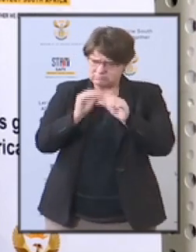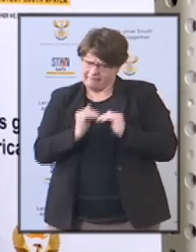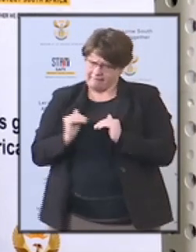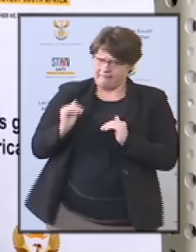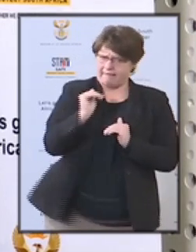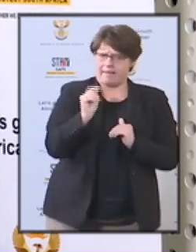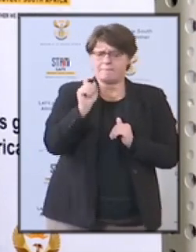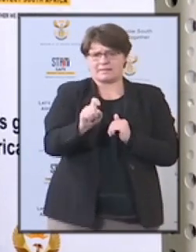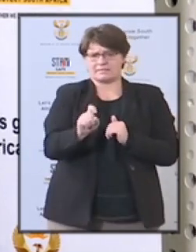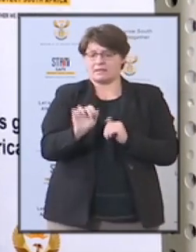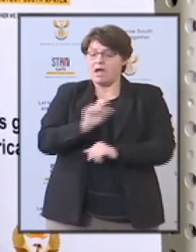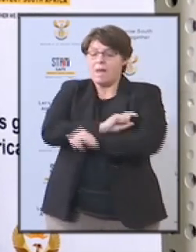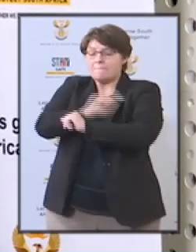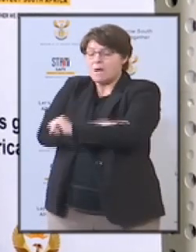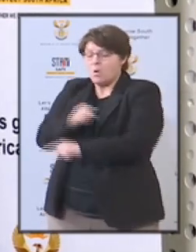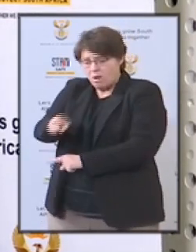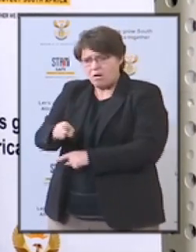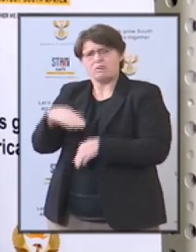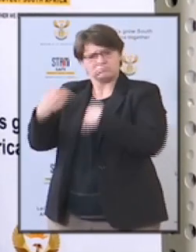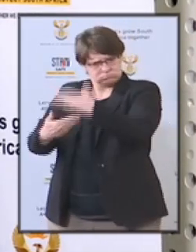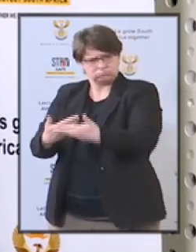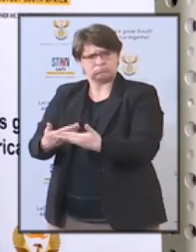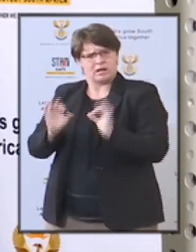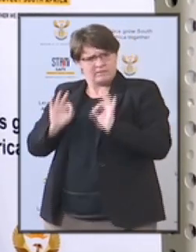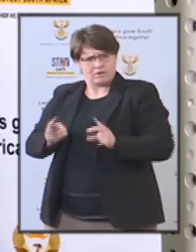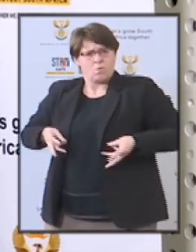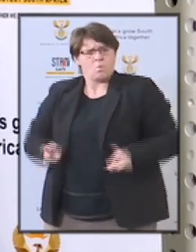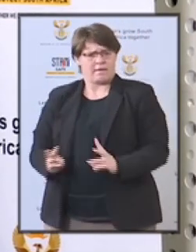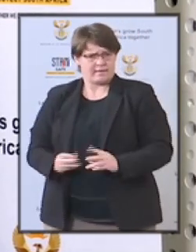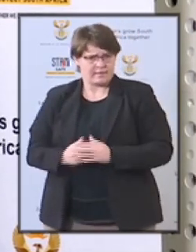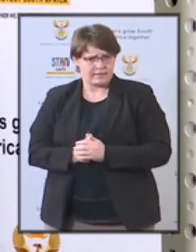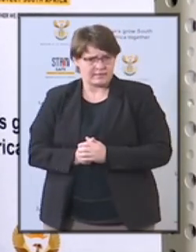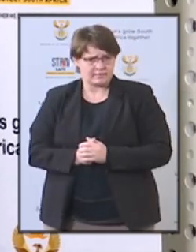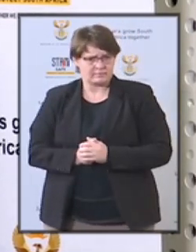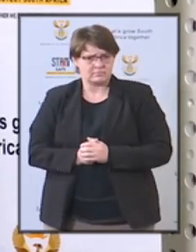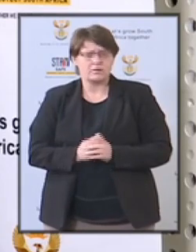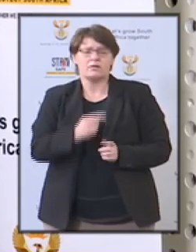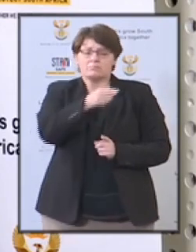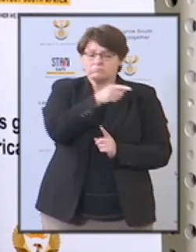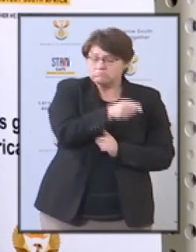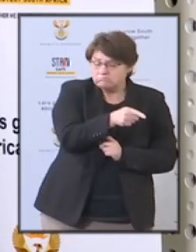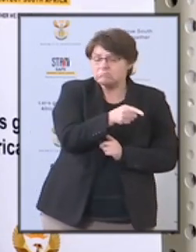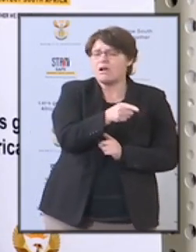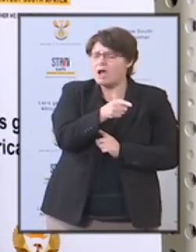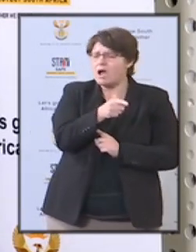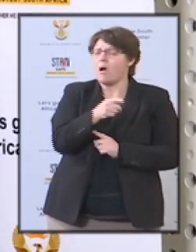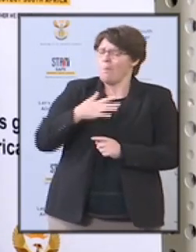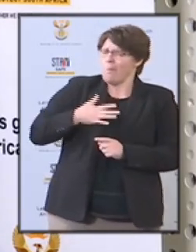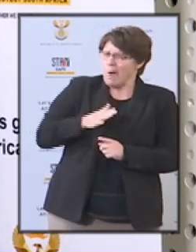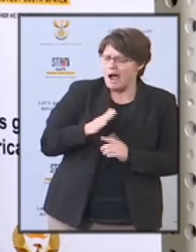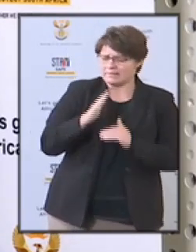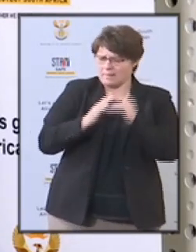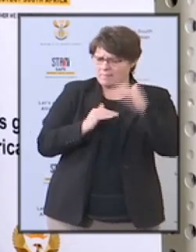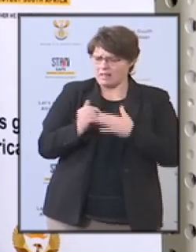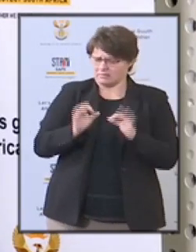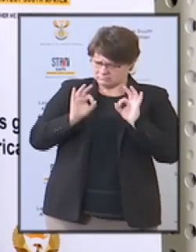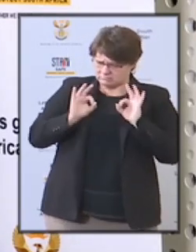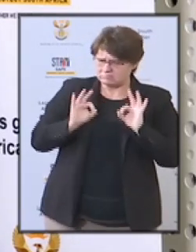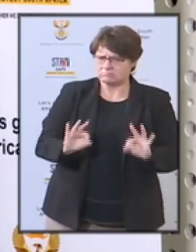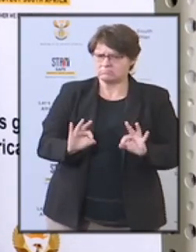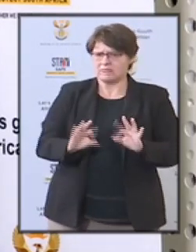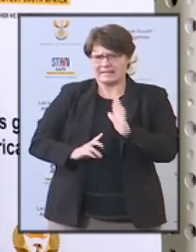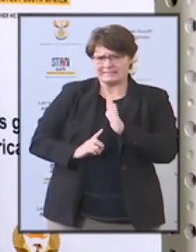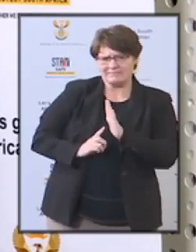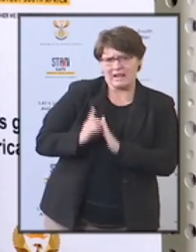their mandates effectively and efficiently. Cabinet remains committed to building a capable, ethical and developmental